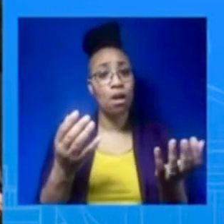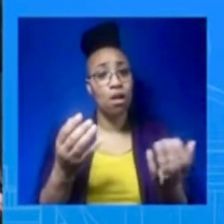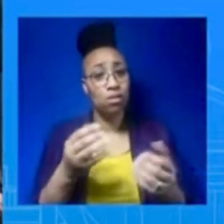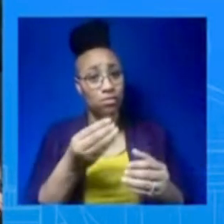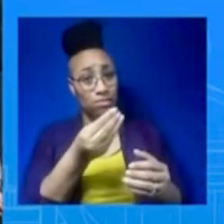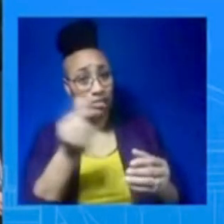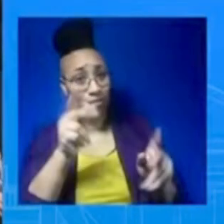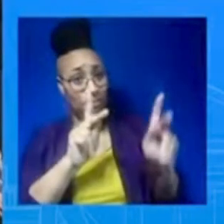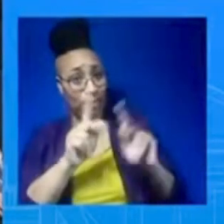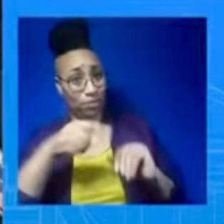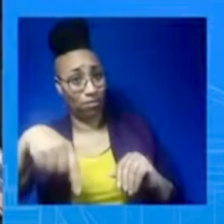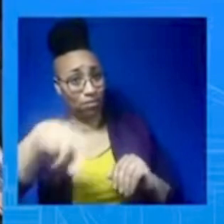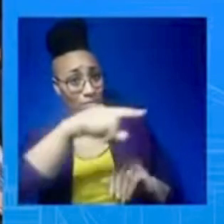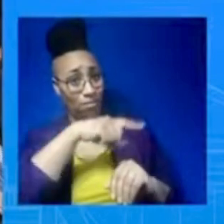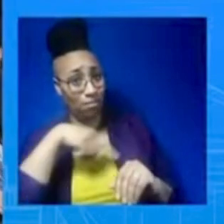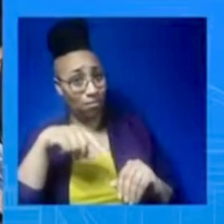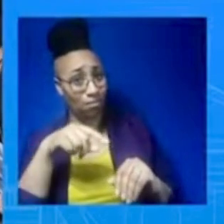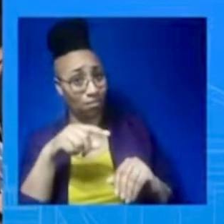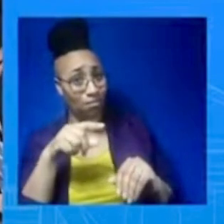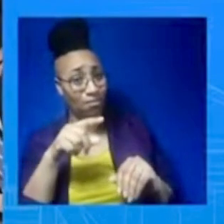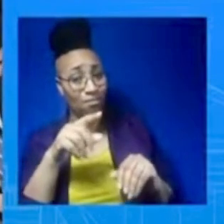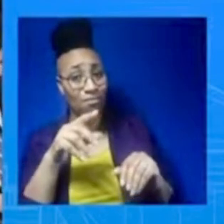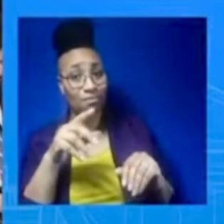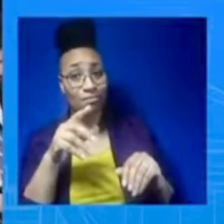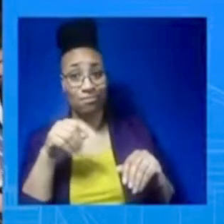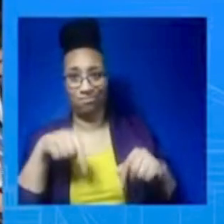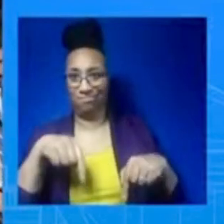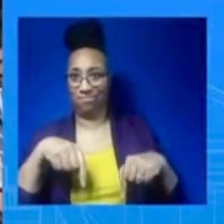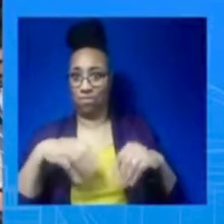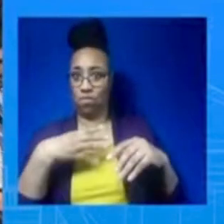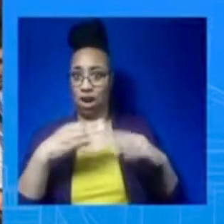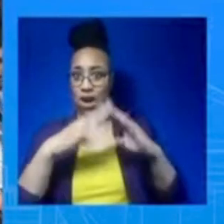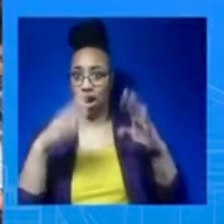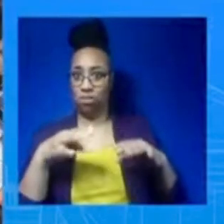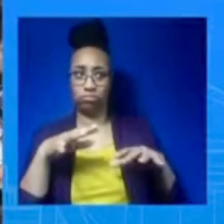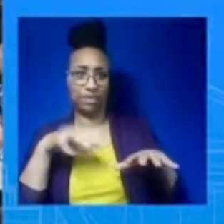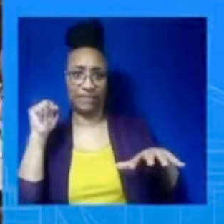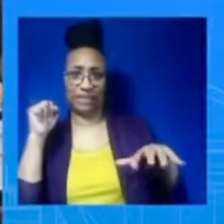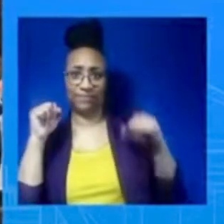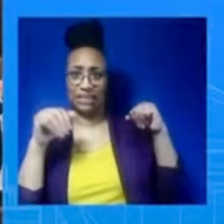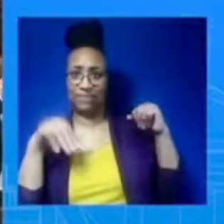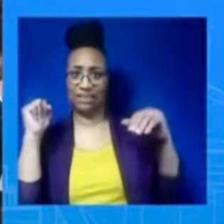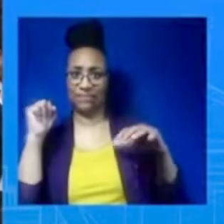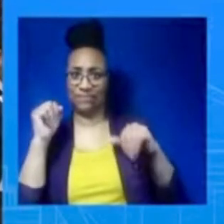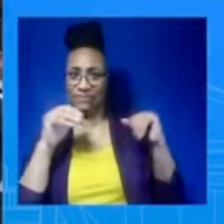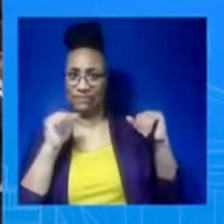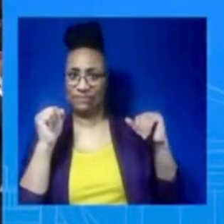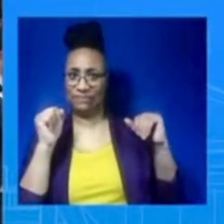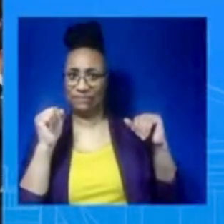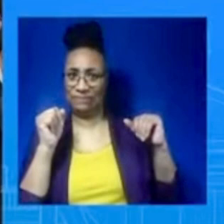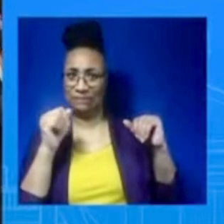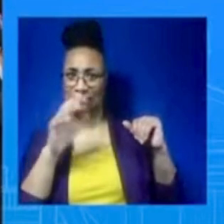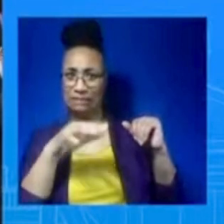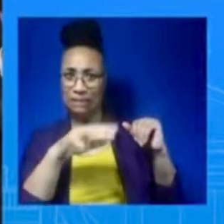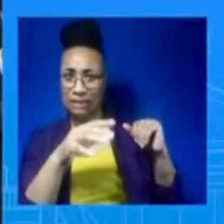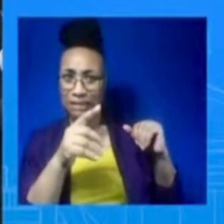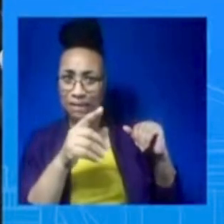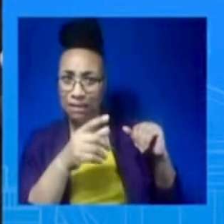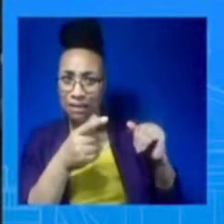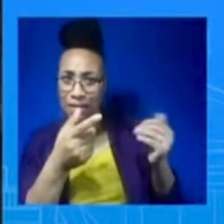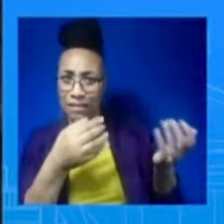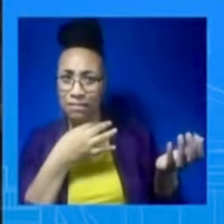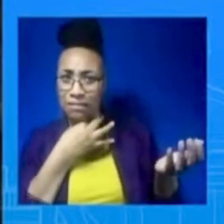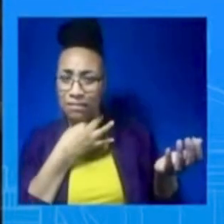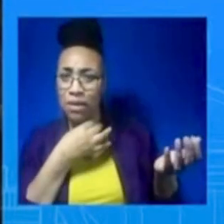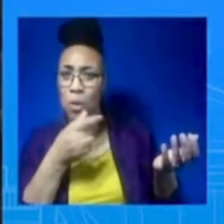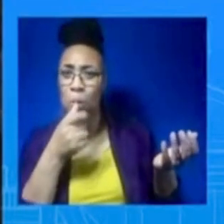excuse me, how quickly will you be announcing nominees for the Labor Department job and to replace, you know,